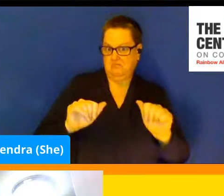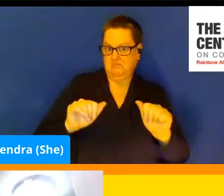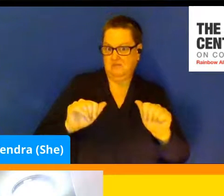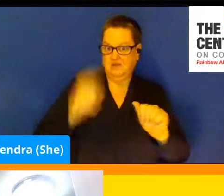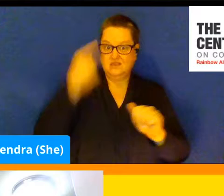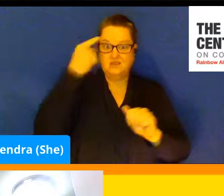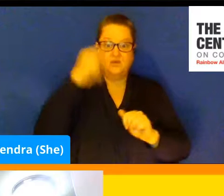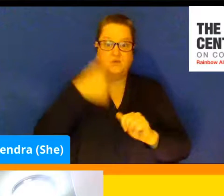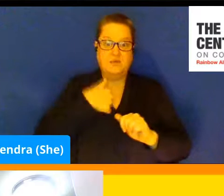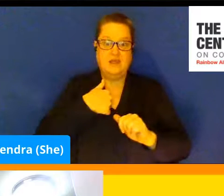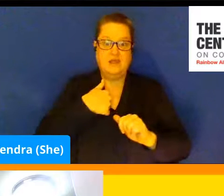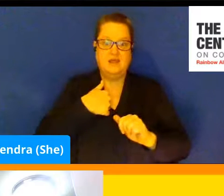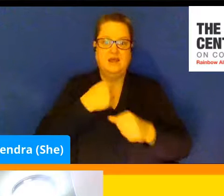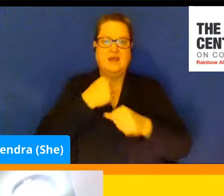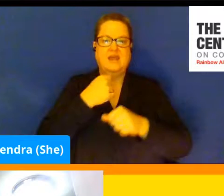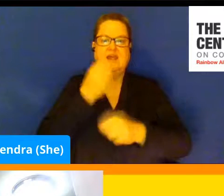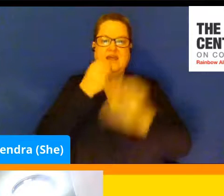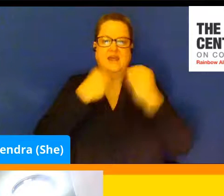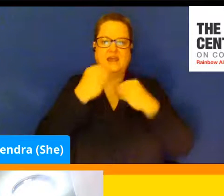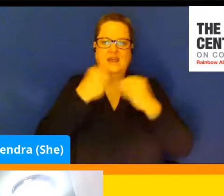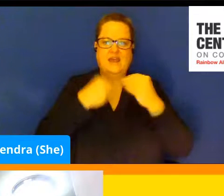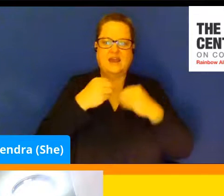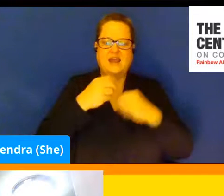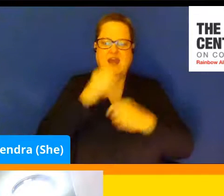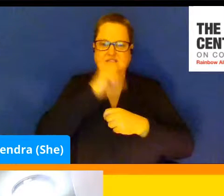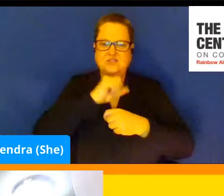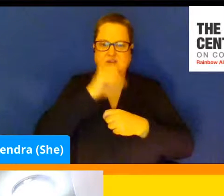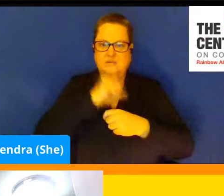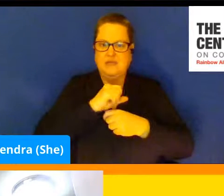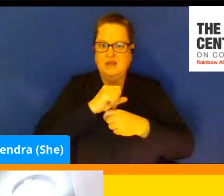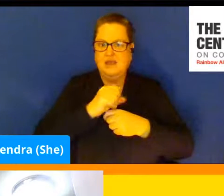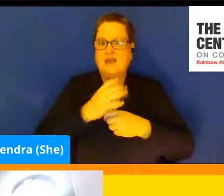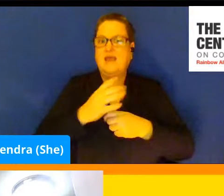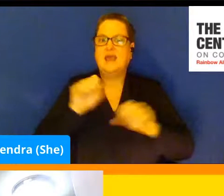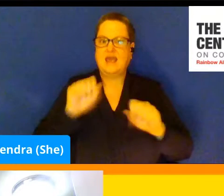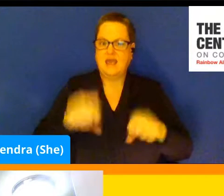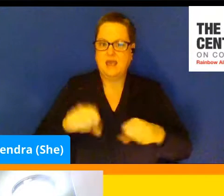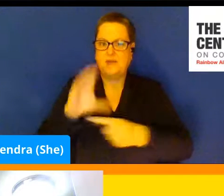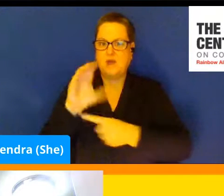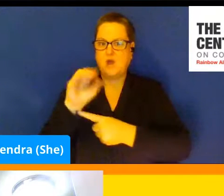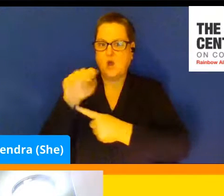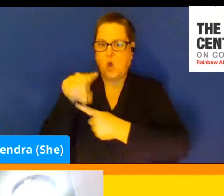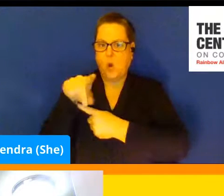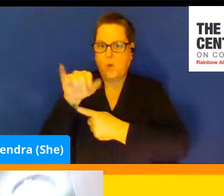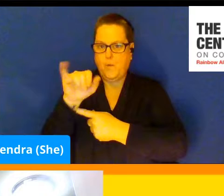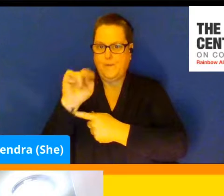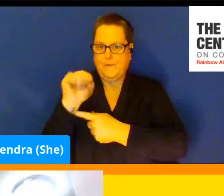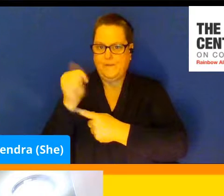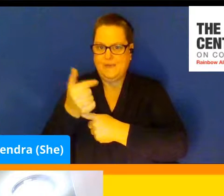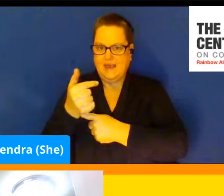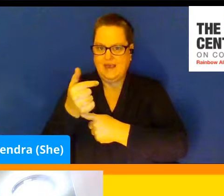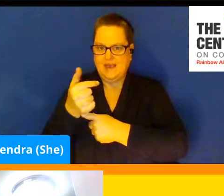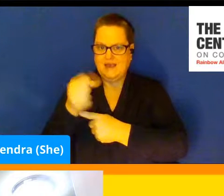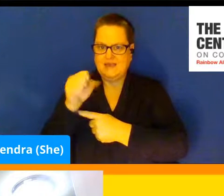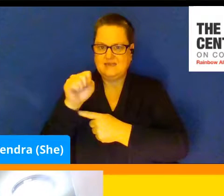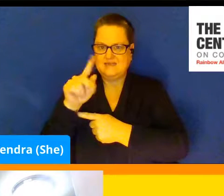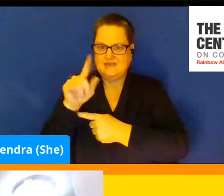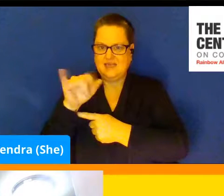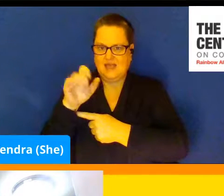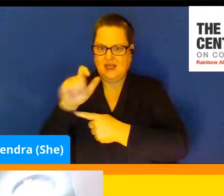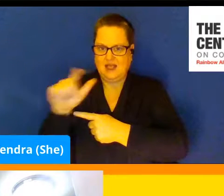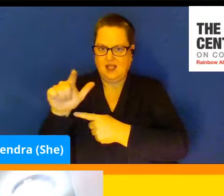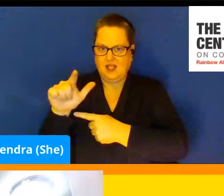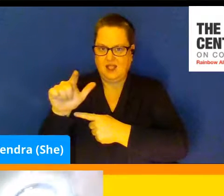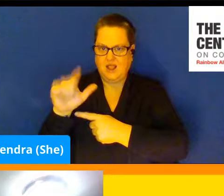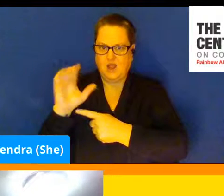me, eating ice cream can be a coping skill. Making ice cream can be a coping skill. So let's try it. Let me move my laptop for